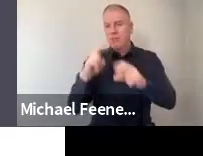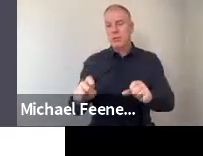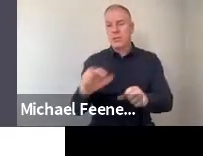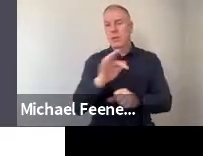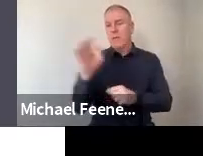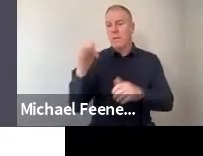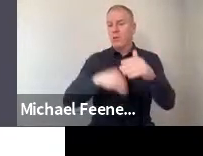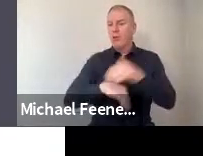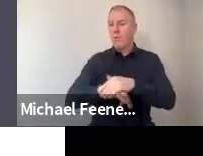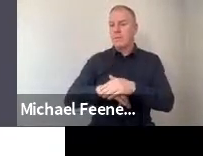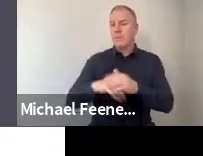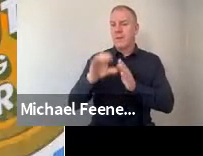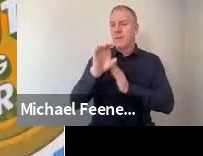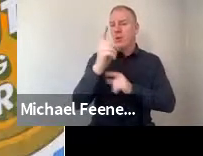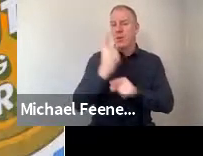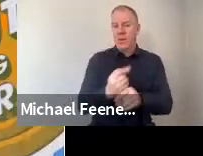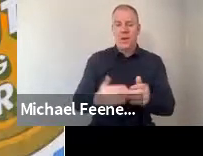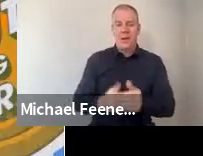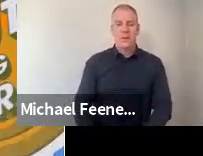government funding.